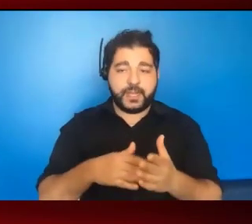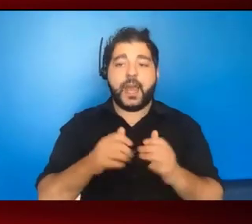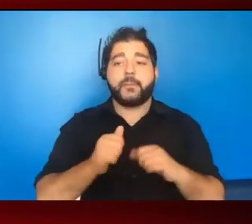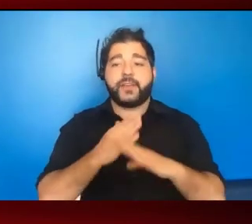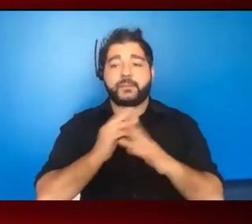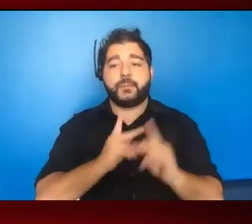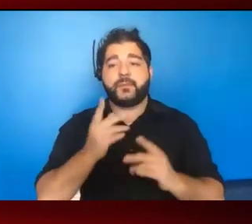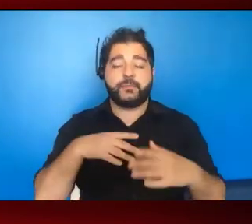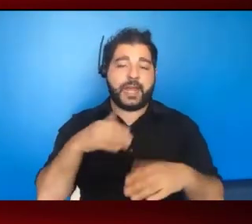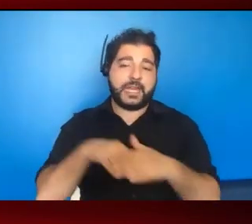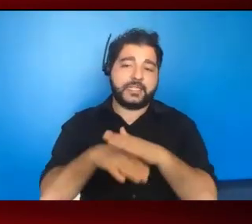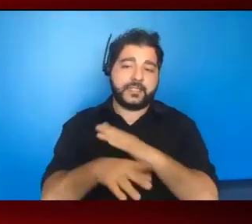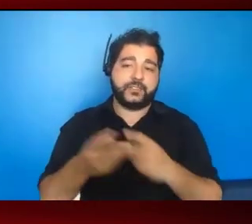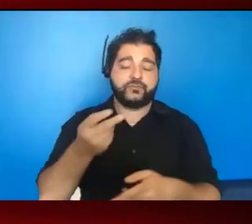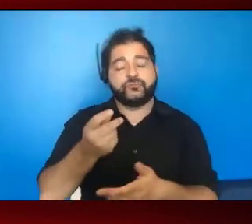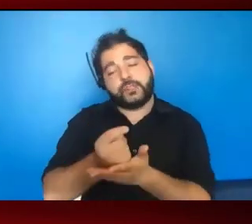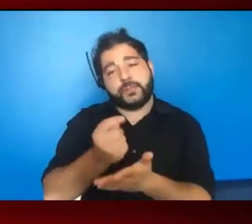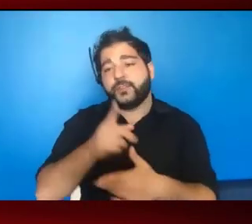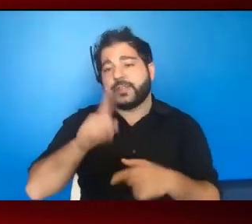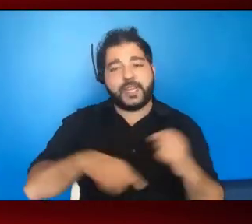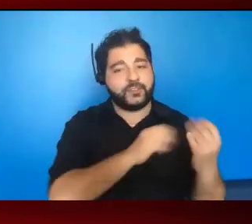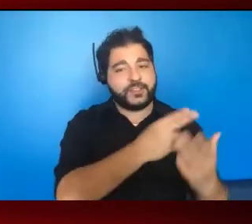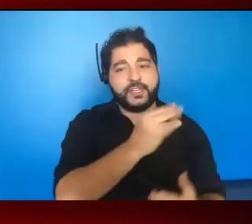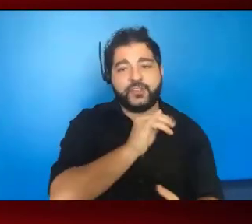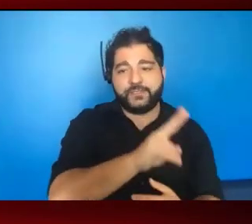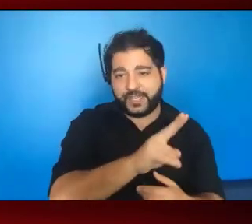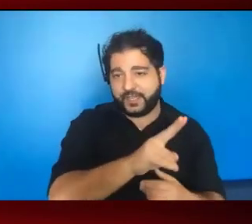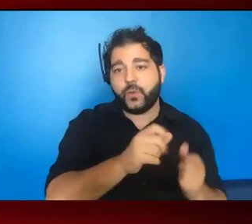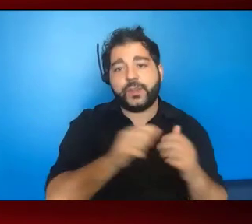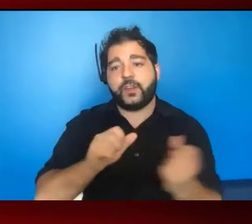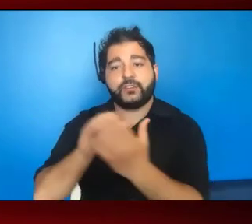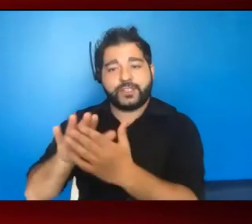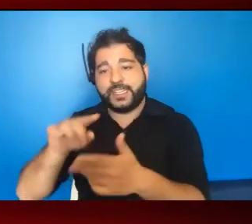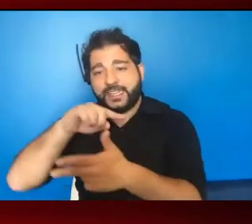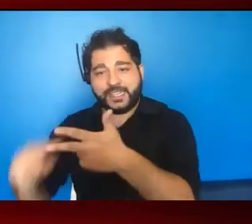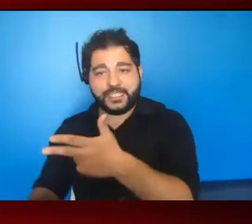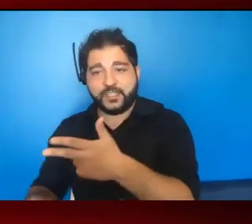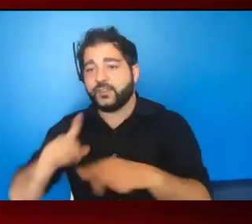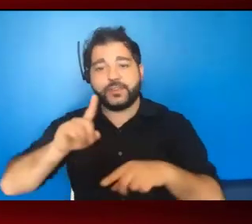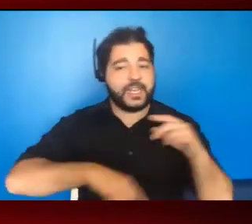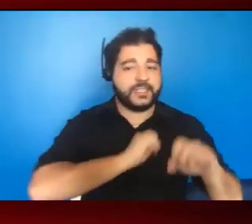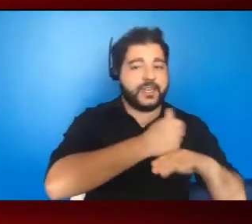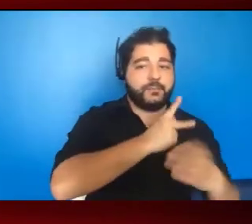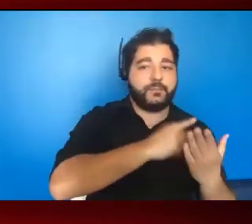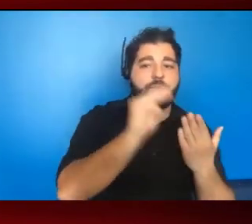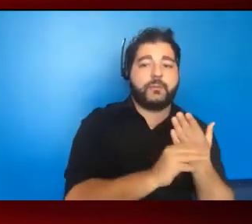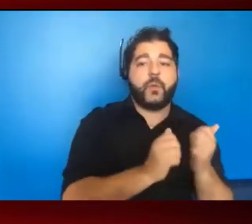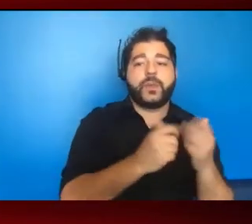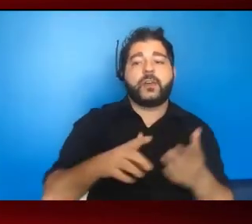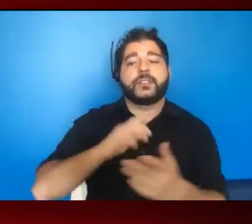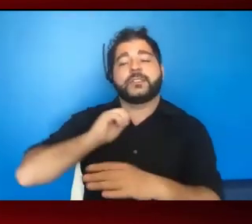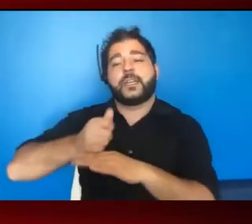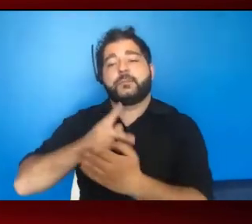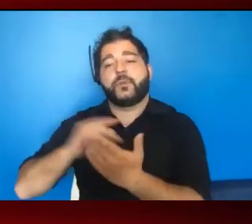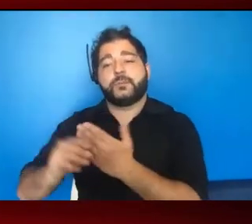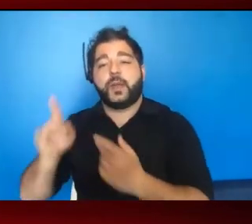We cannot address HIV without out addressing the drivers. We cannot create programs without creating programs that need